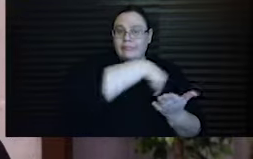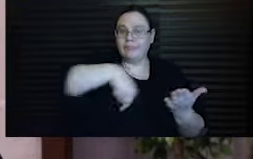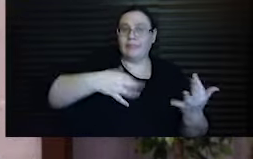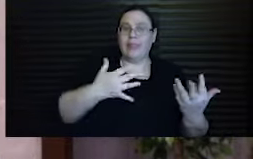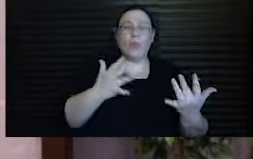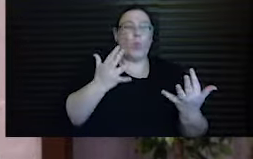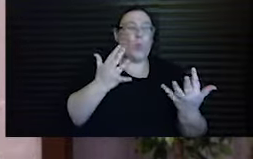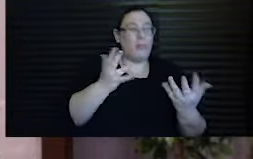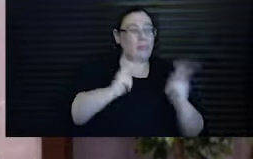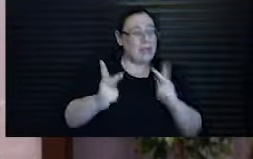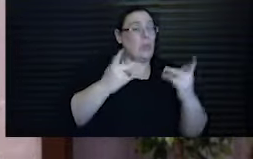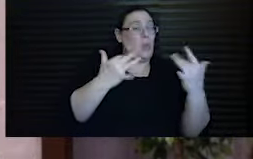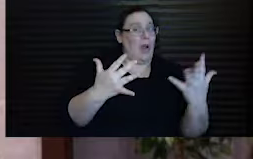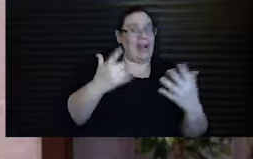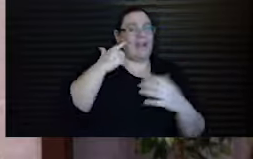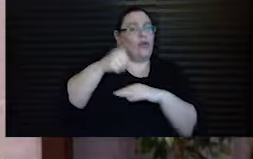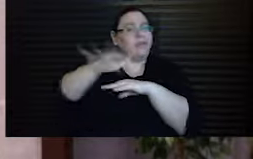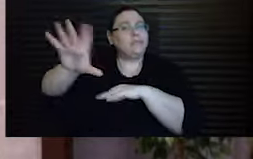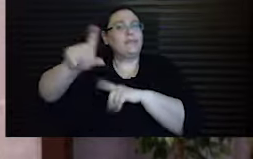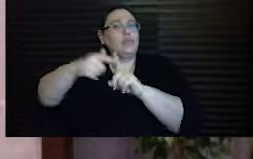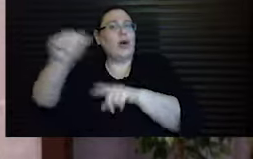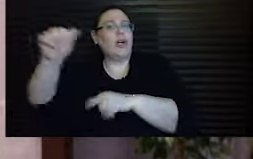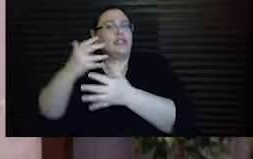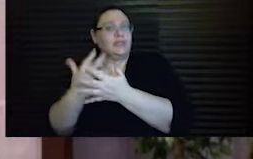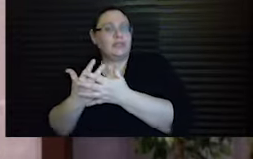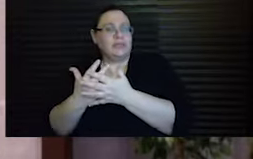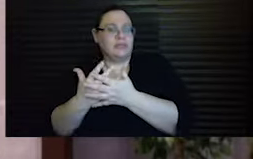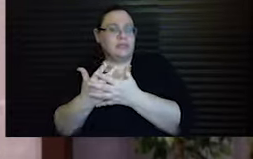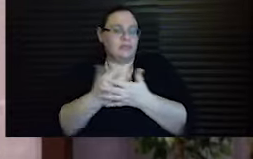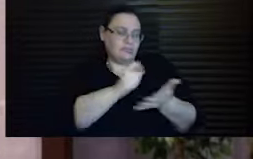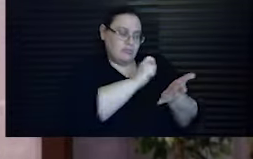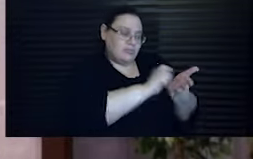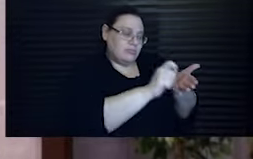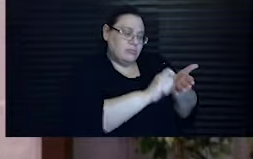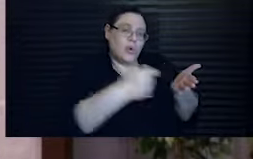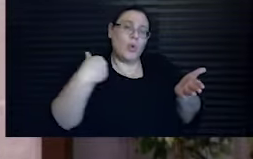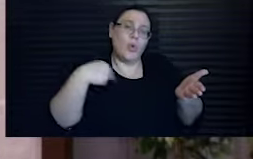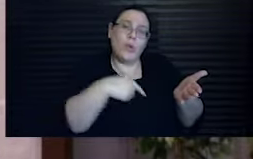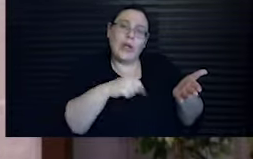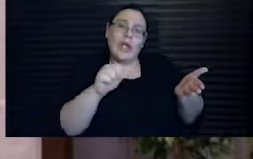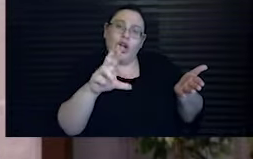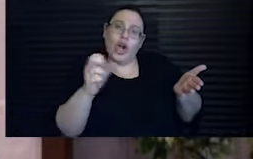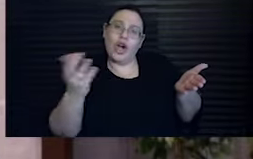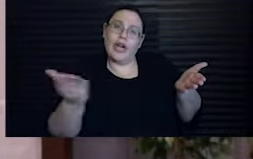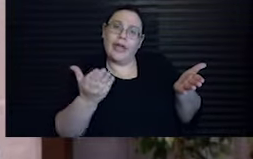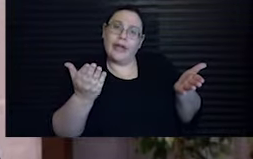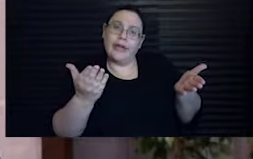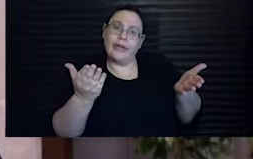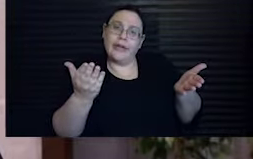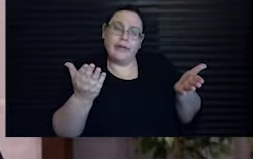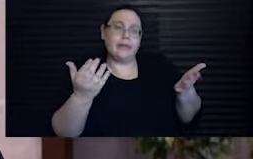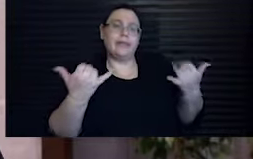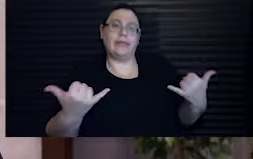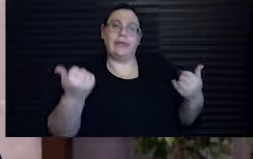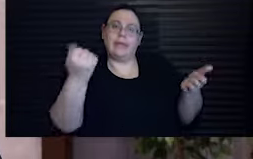who were awaiting deportation in that sanctuary. We are here, they wrote. It's 1944.